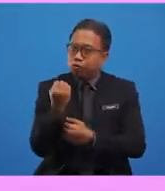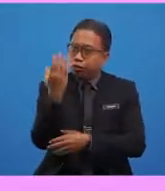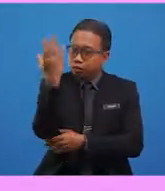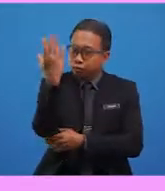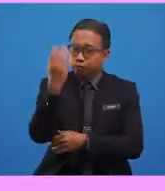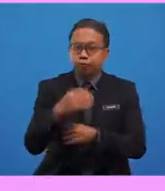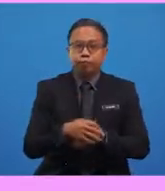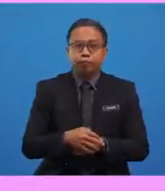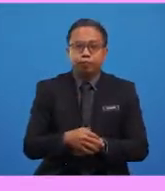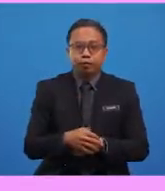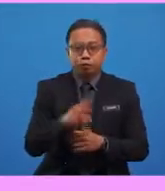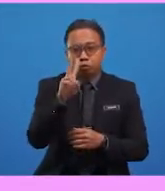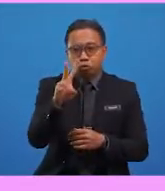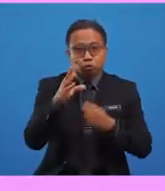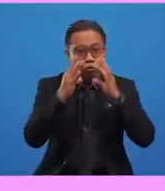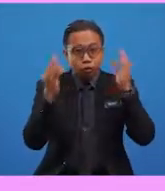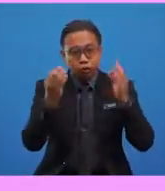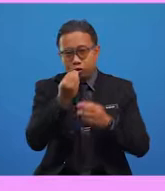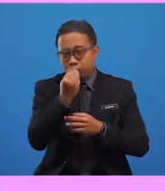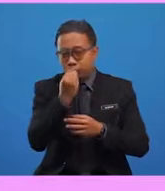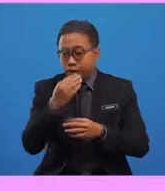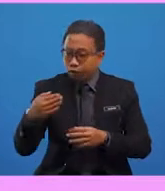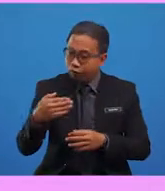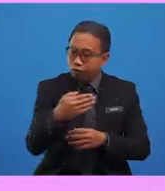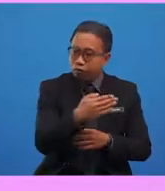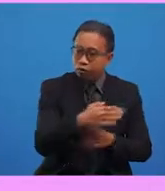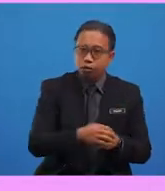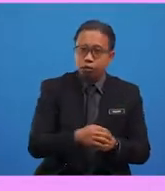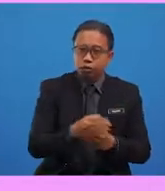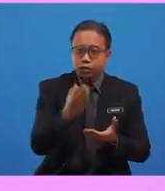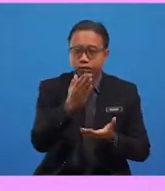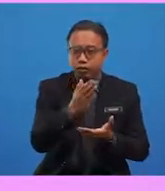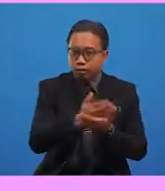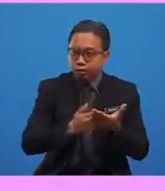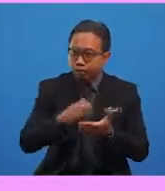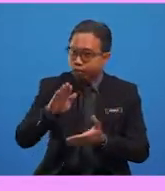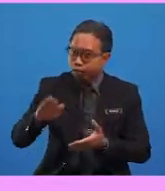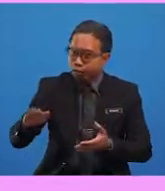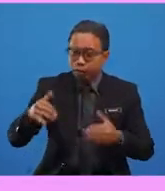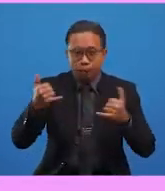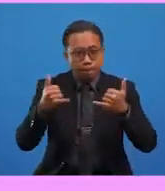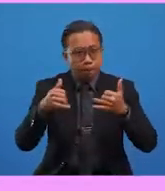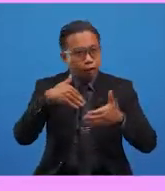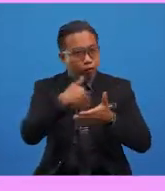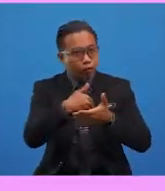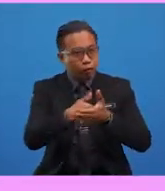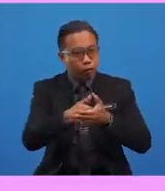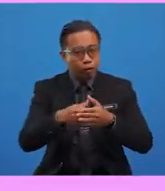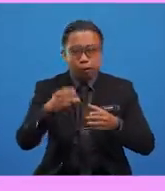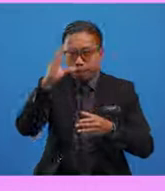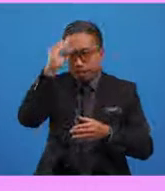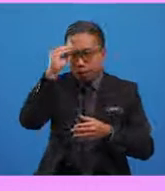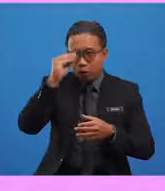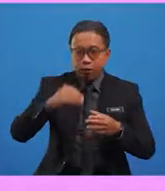Two cats are eating fish. Some children playing football. Some boys cycling on a track.